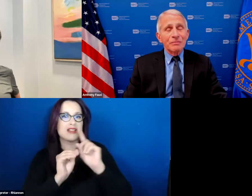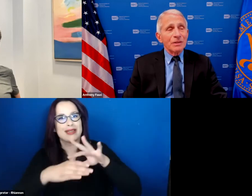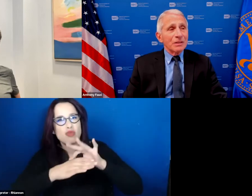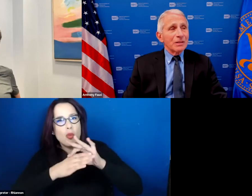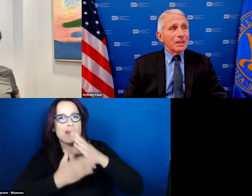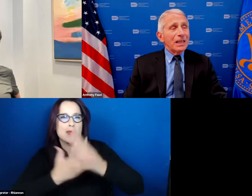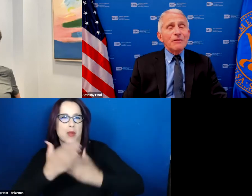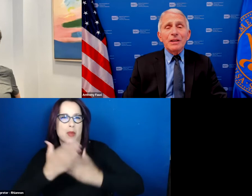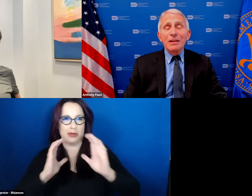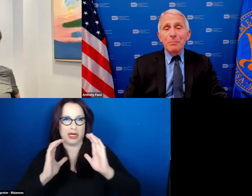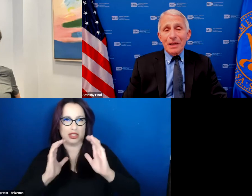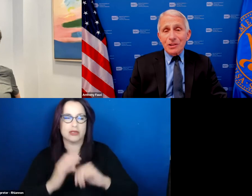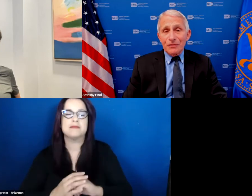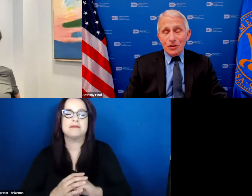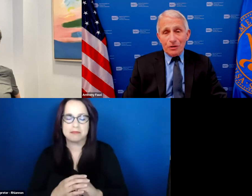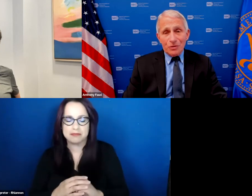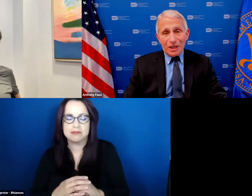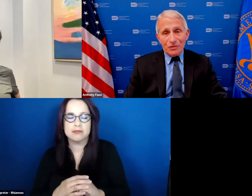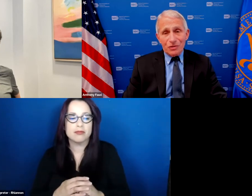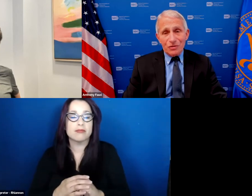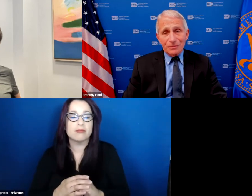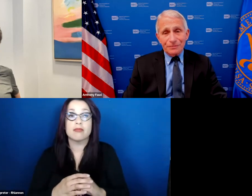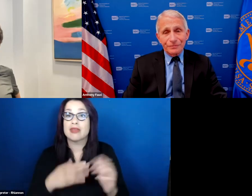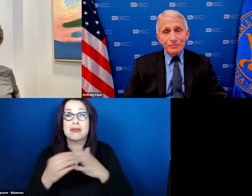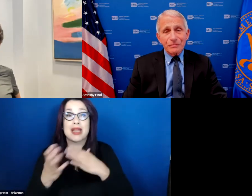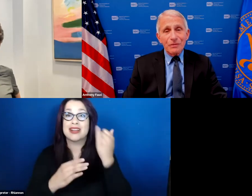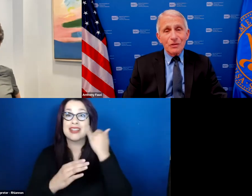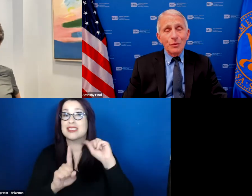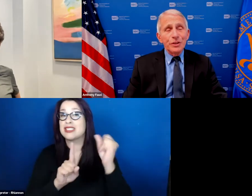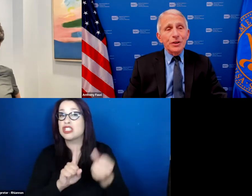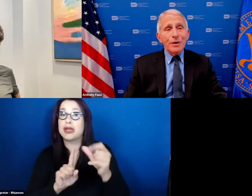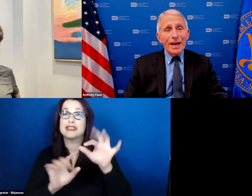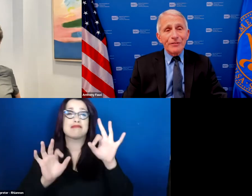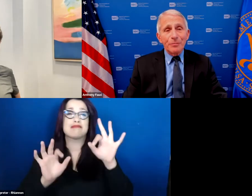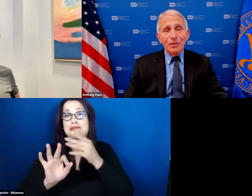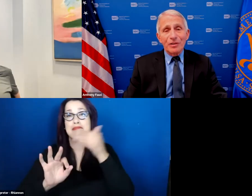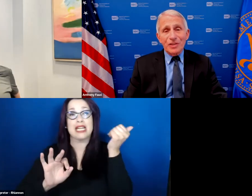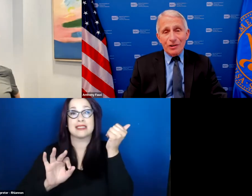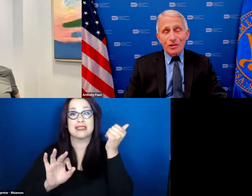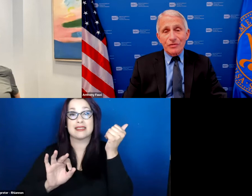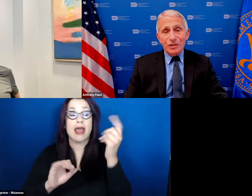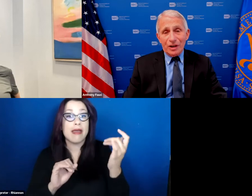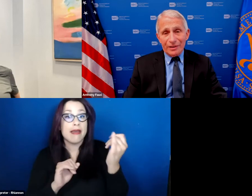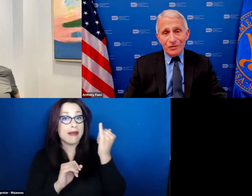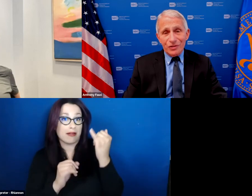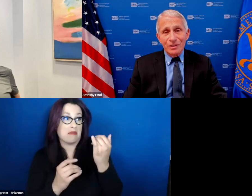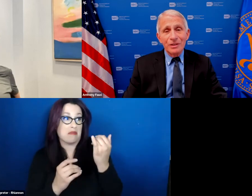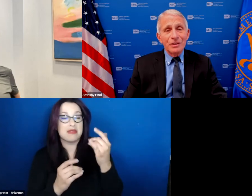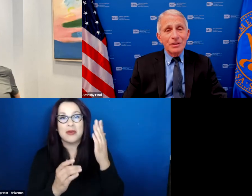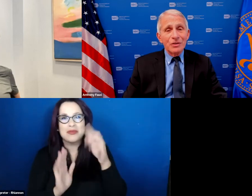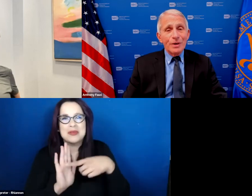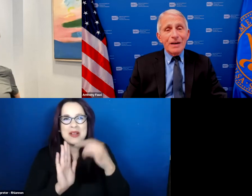even in the best of circumstances when you don't have the politicization of science